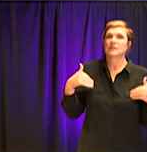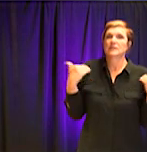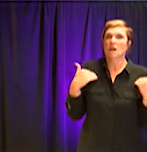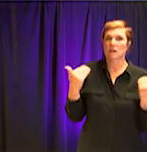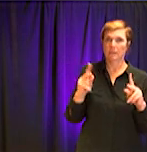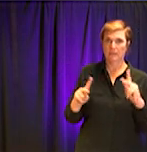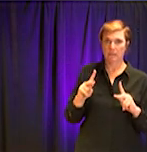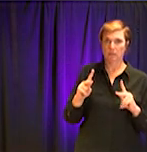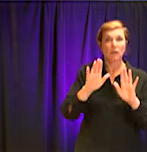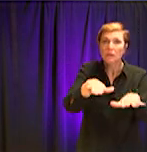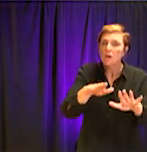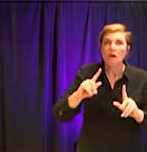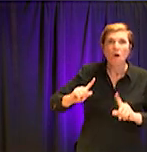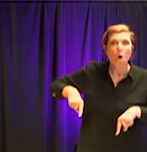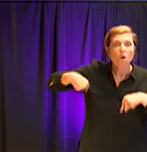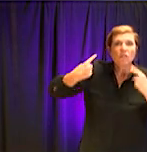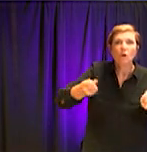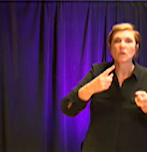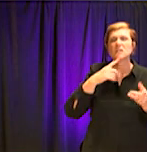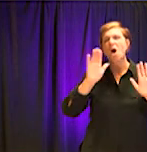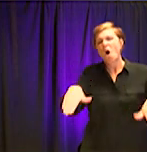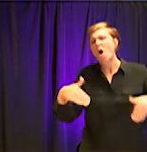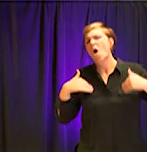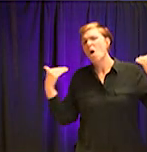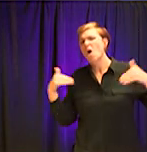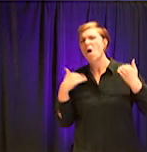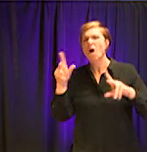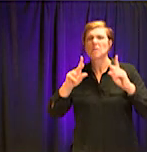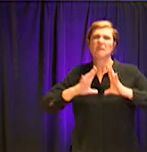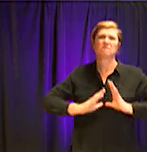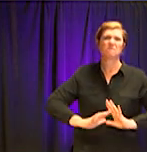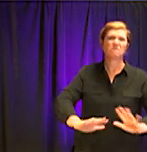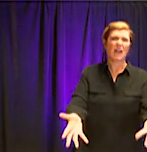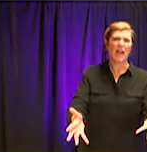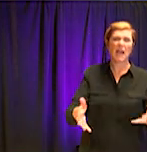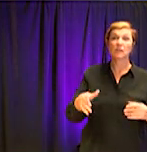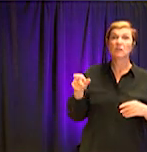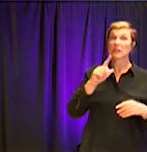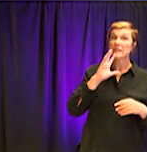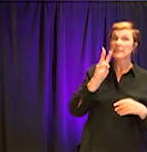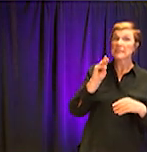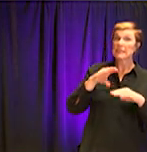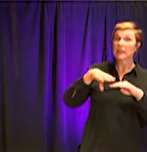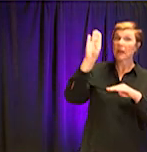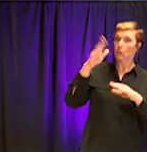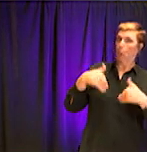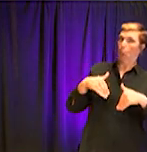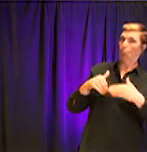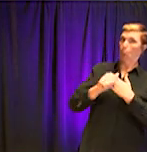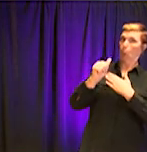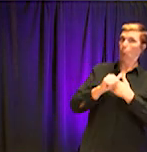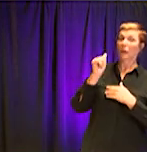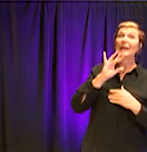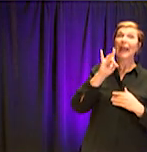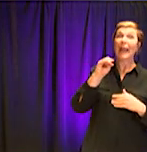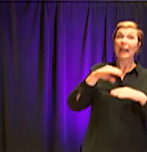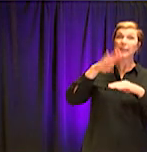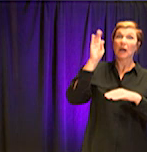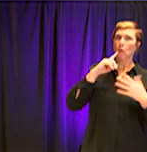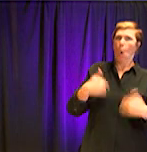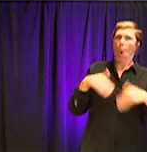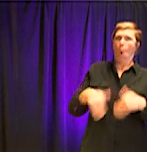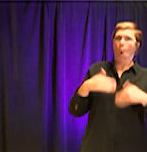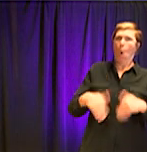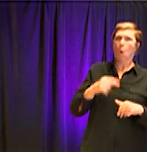all along, we've heard that the, those, uh, at highest risk are 60 and above the most severe 80 and above. But now we're hearing that